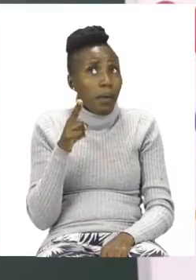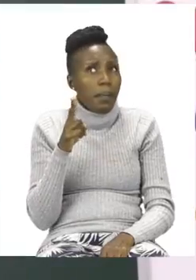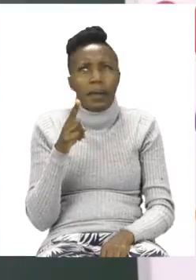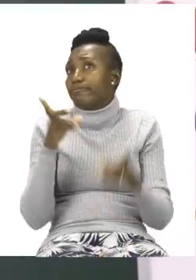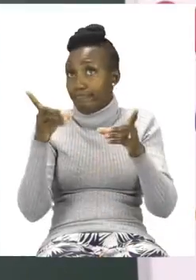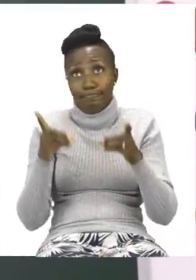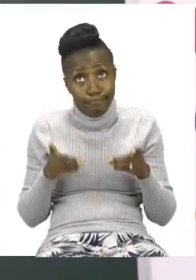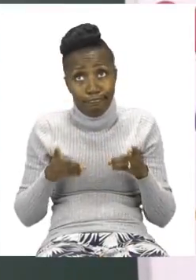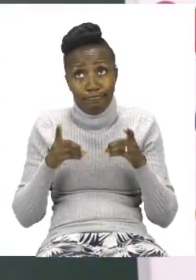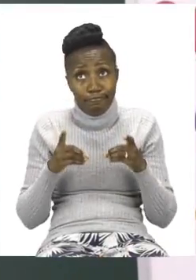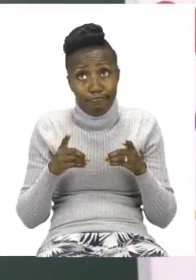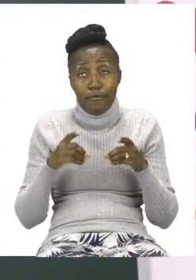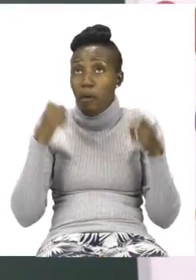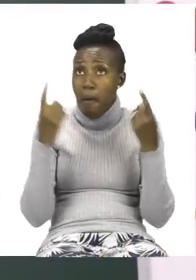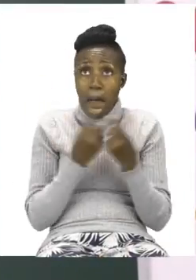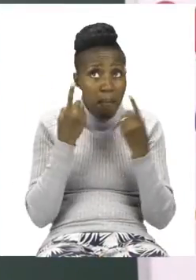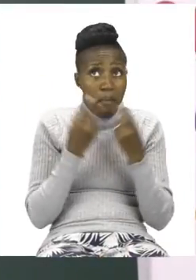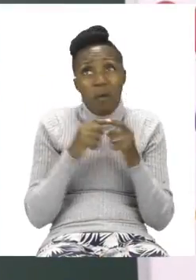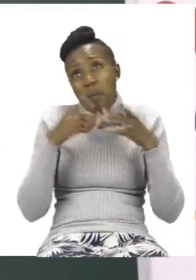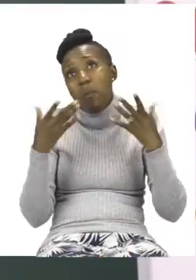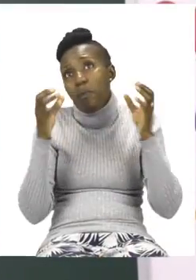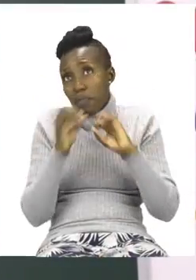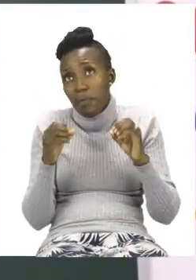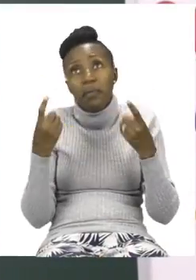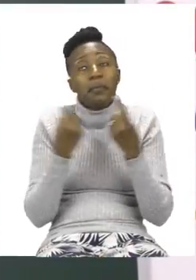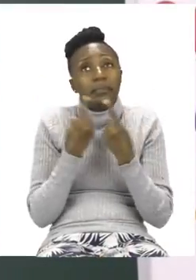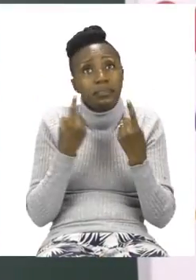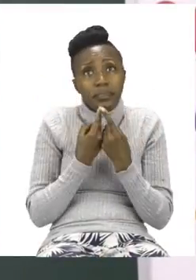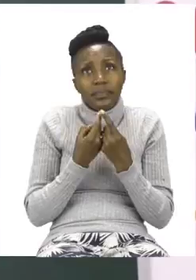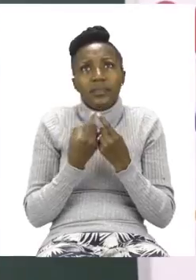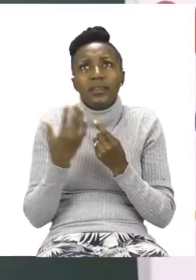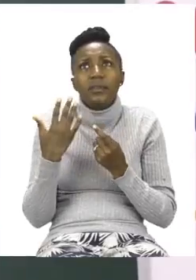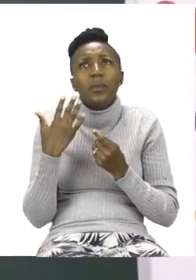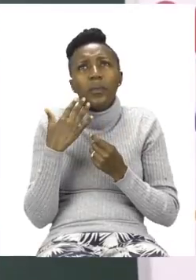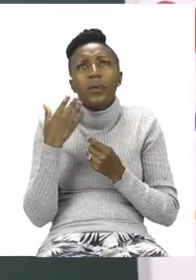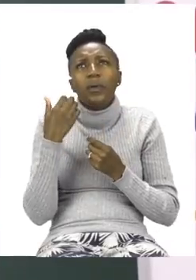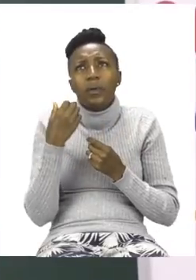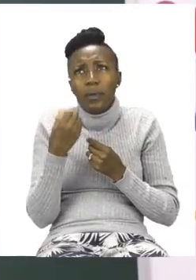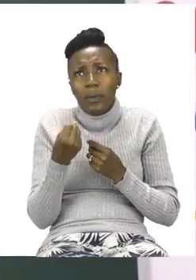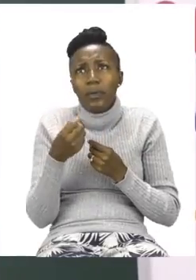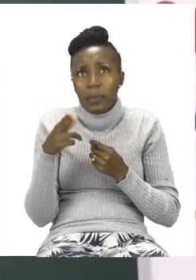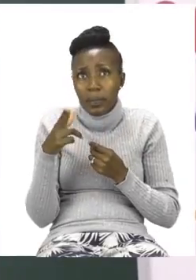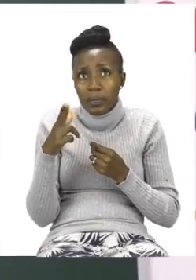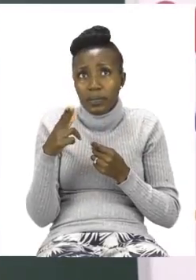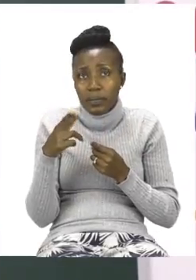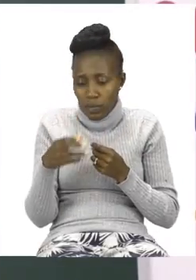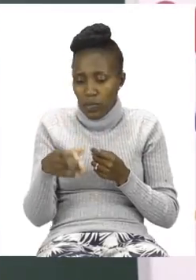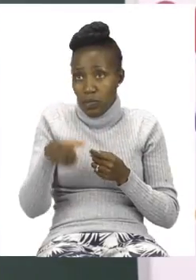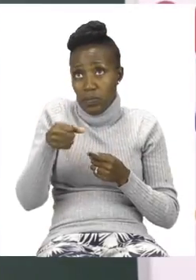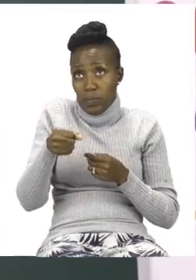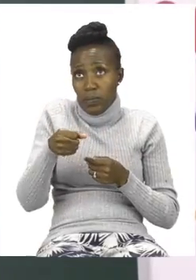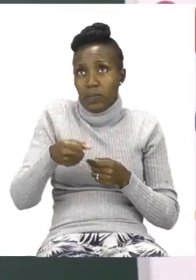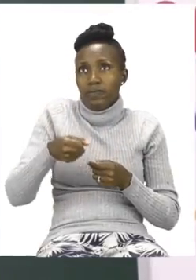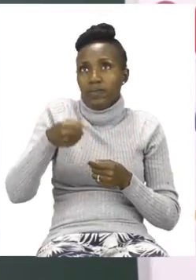Whether we're playing or not. Every time you give a pair of scissors to someone, you give them whilst you are holding one